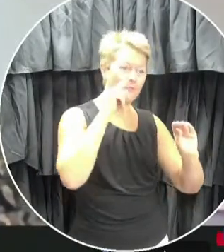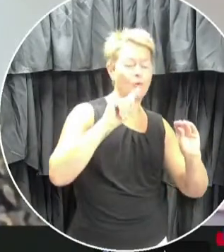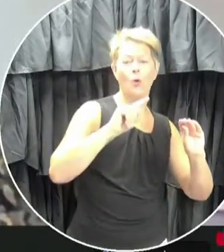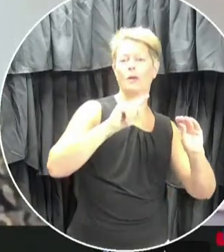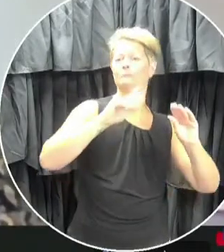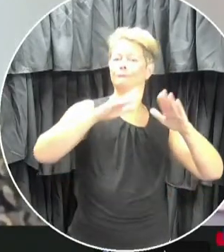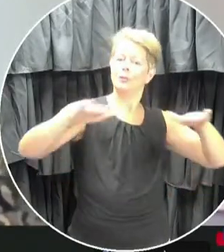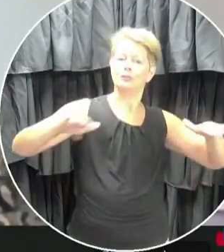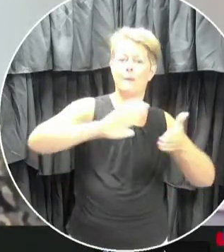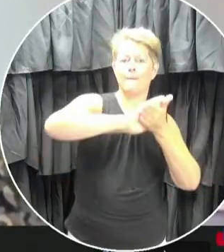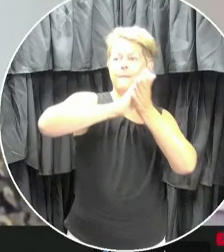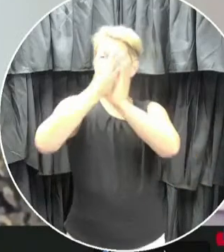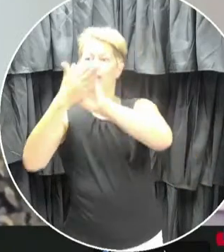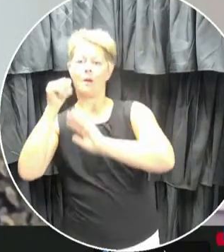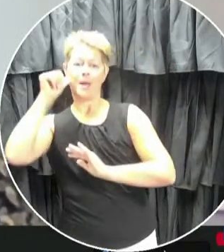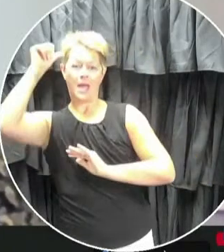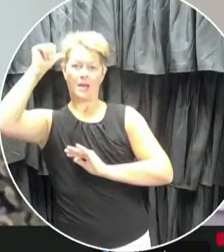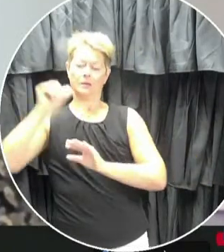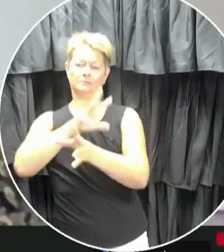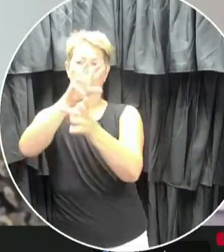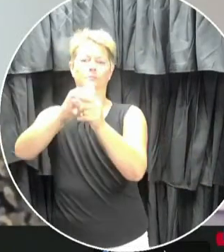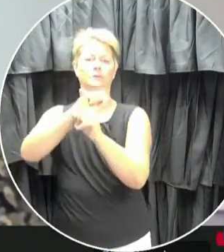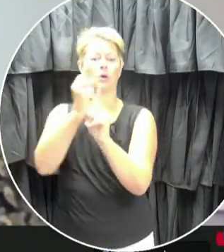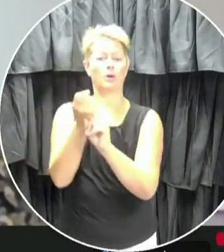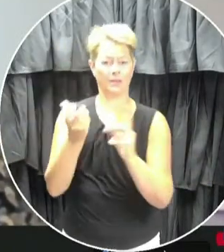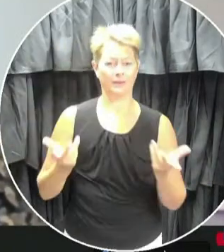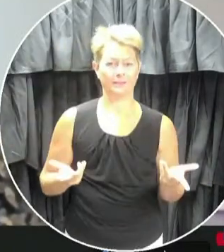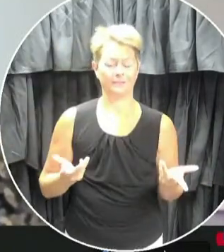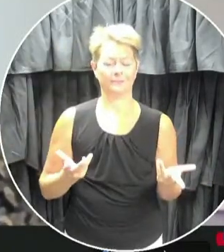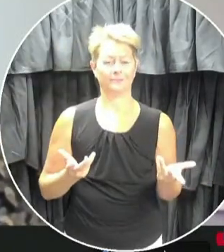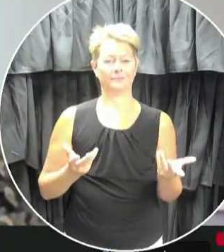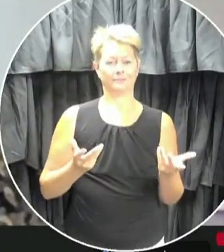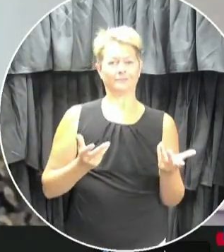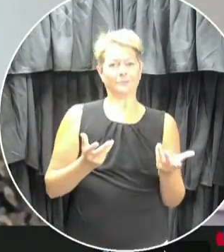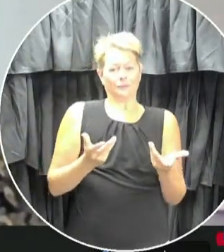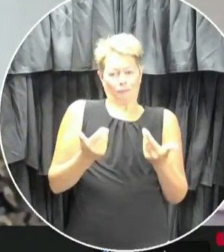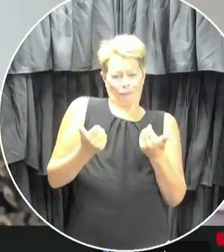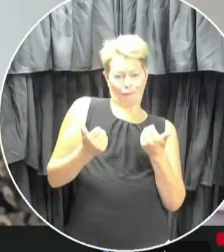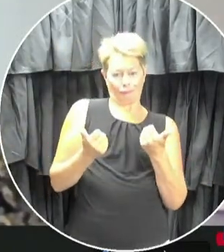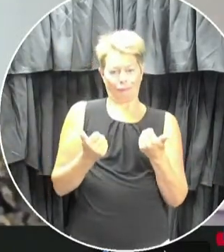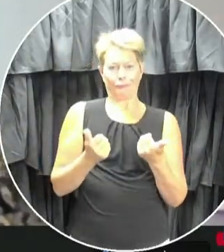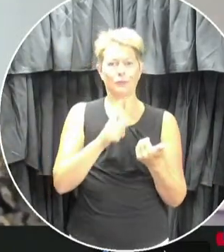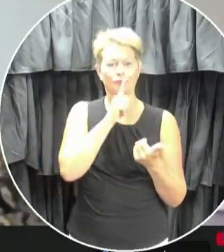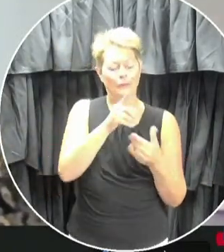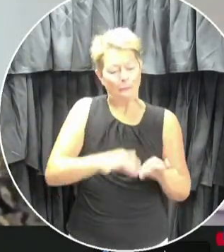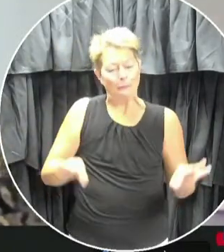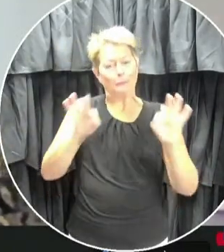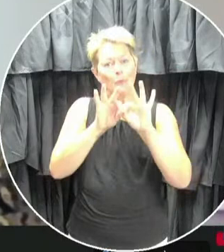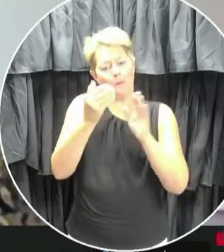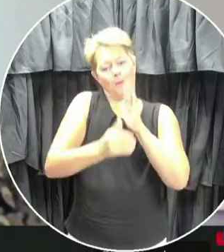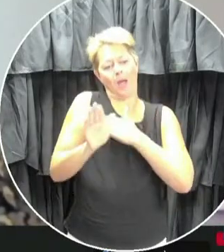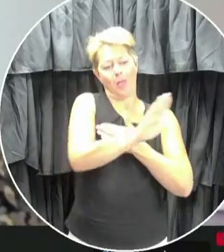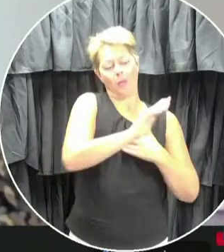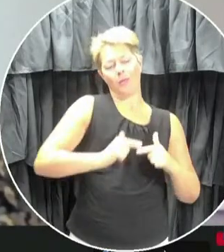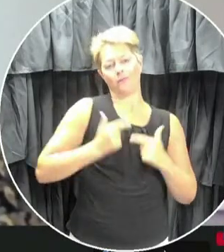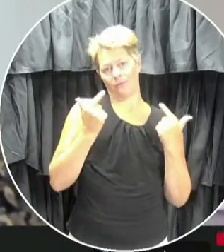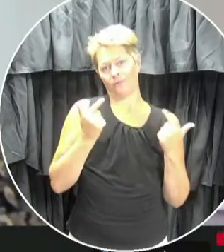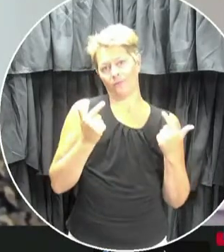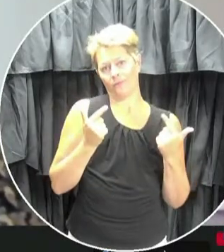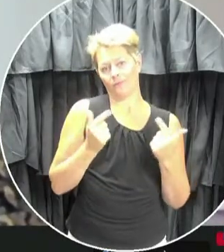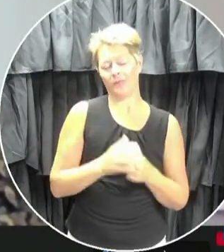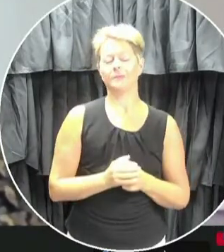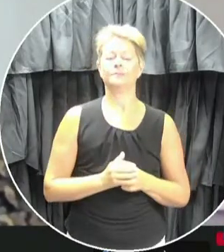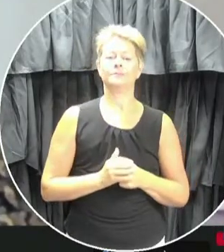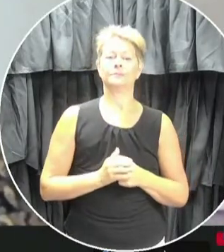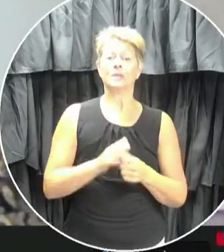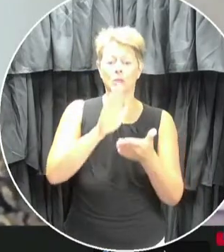adulthood and rich learning and socialization opportunities to help shape them as individuals and contributing members of our society. Long